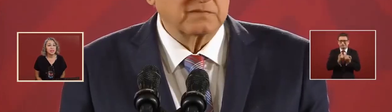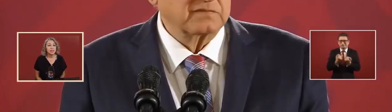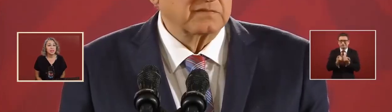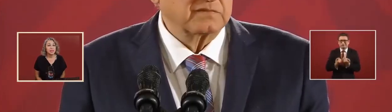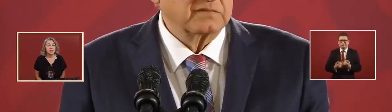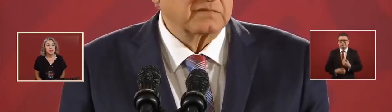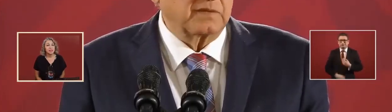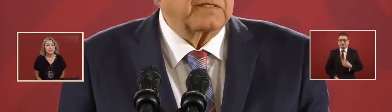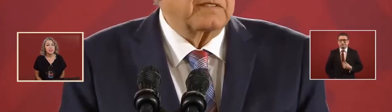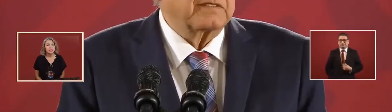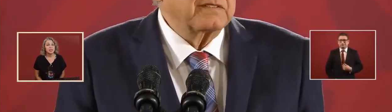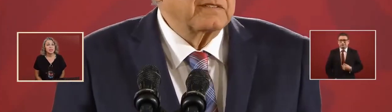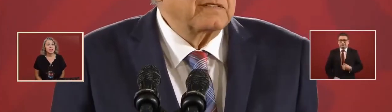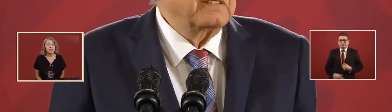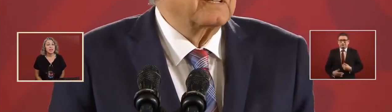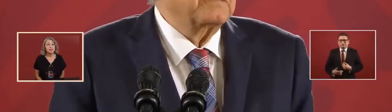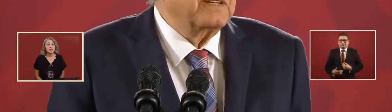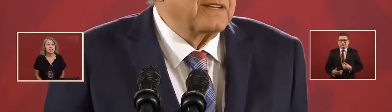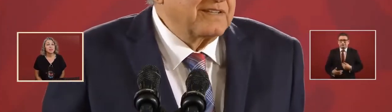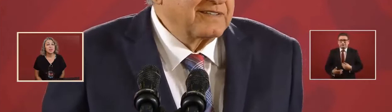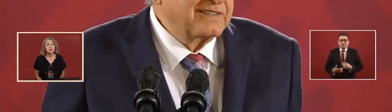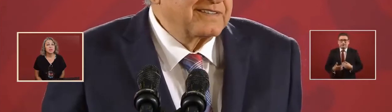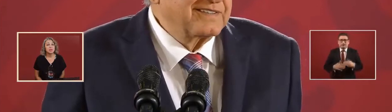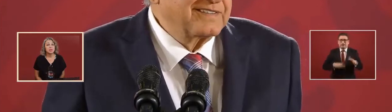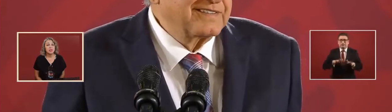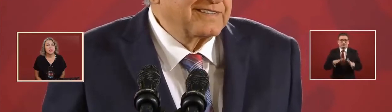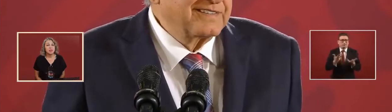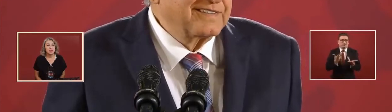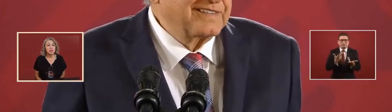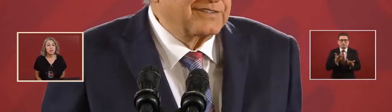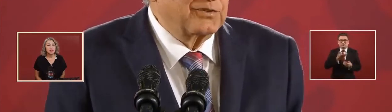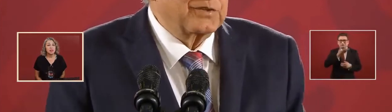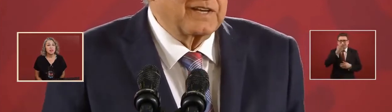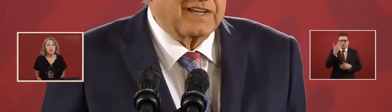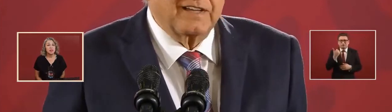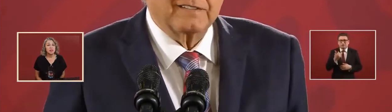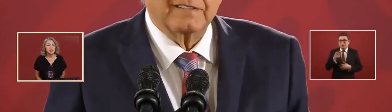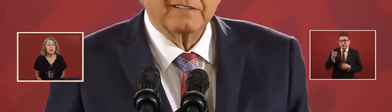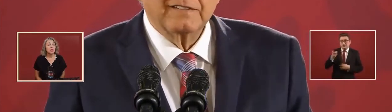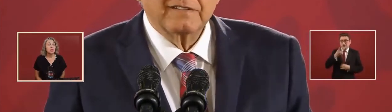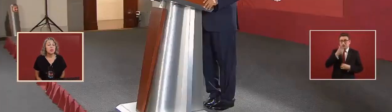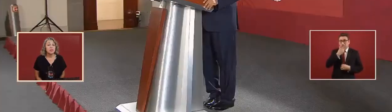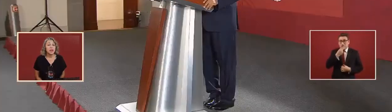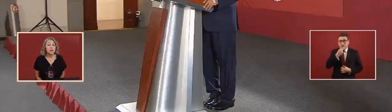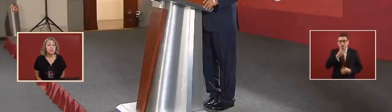And sometimes the owner of the house didn't even know.